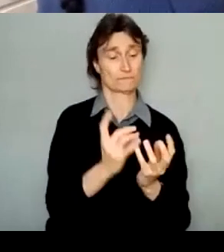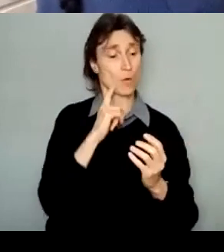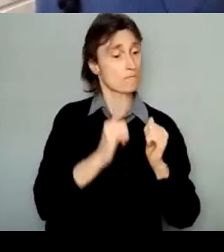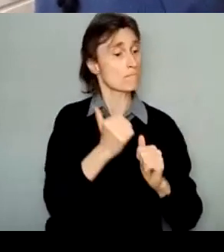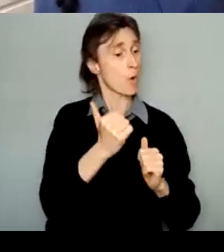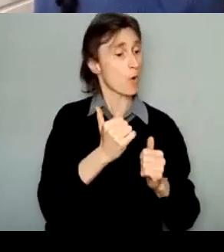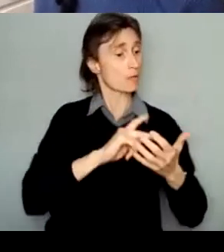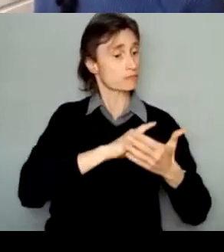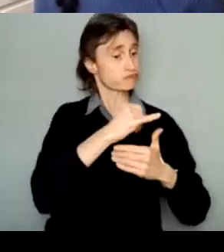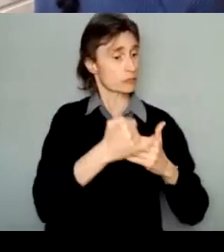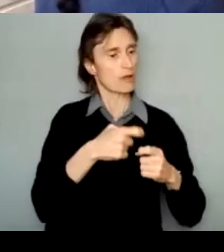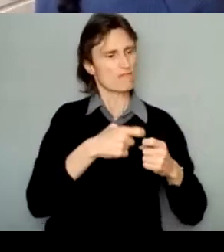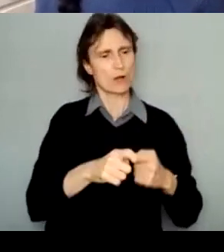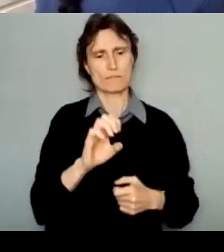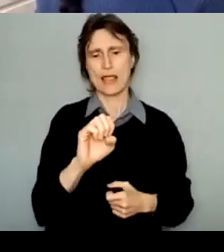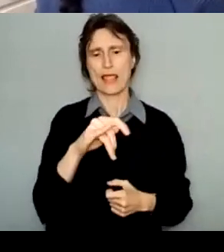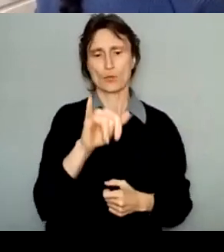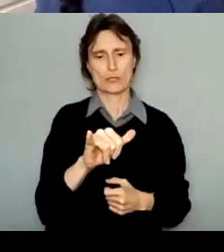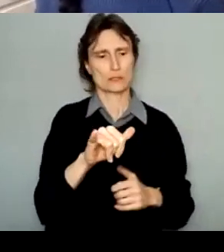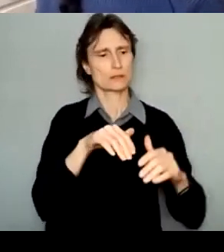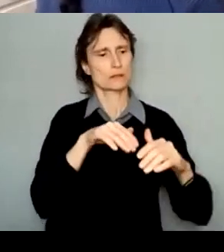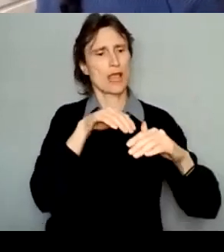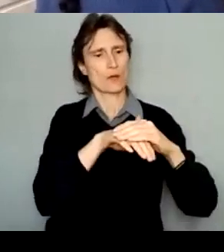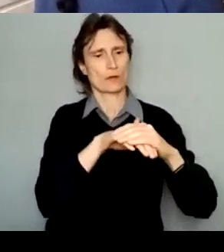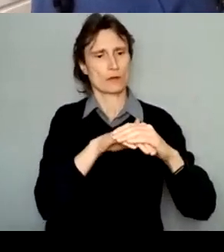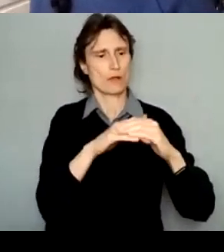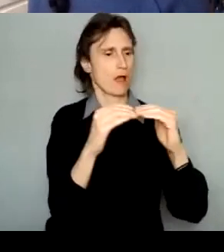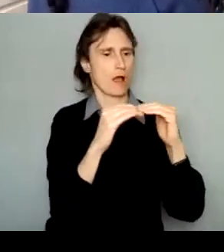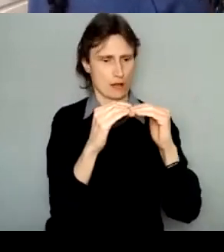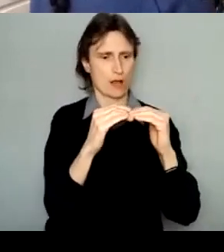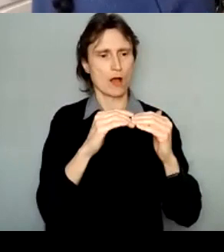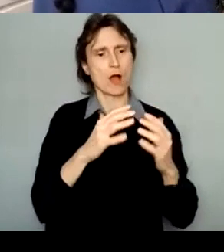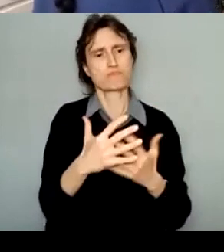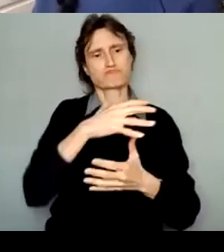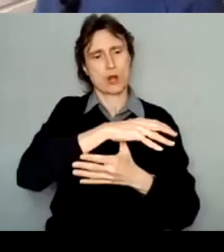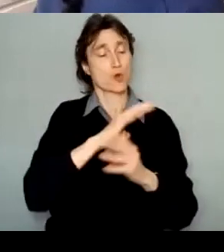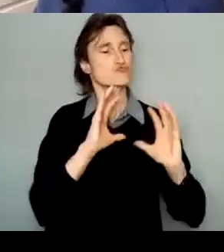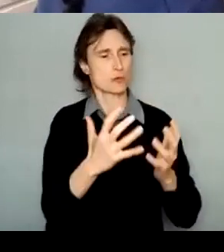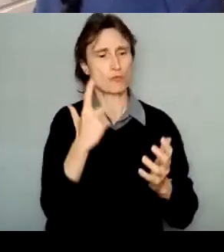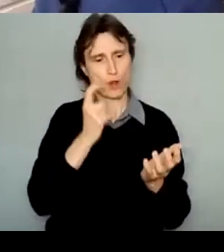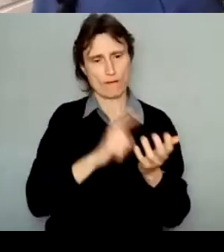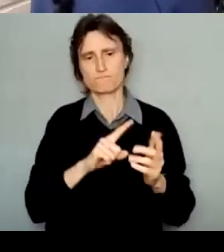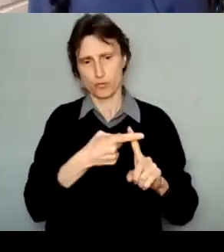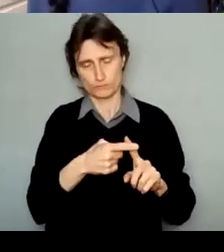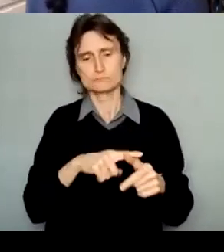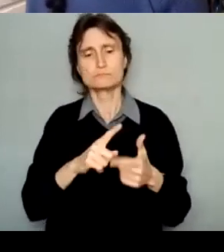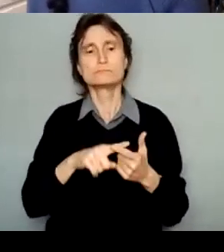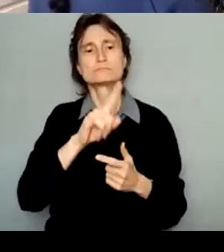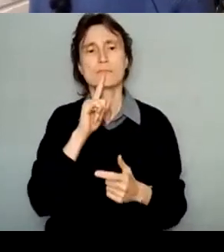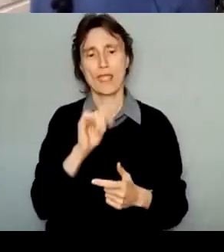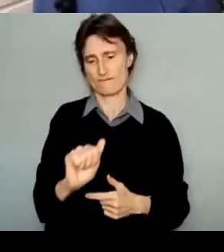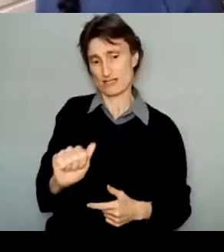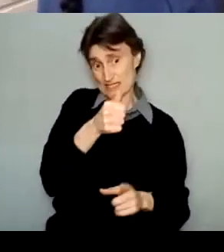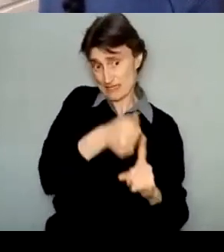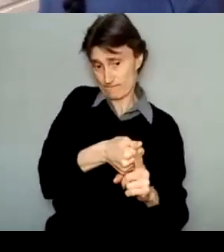from equity priority groups. Applicants will be invited to fill out a voluntary self-identification form directly